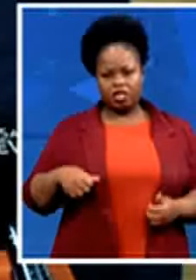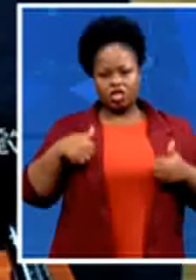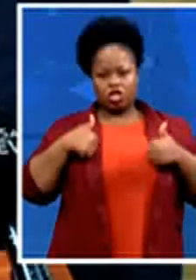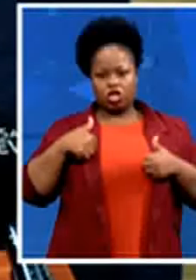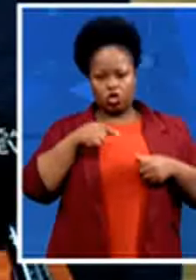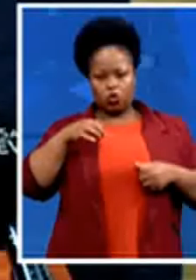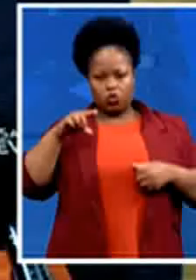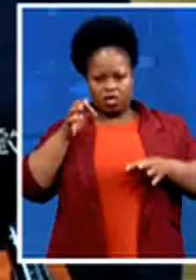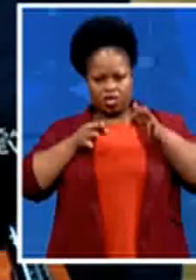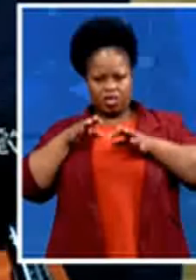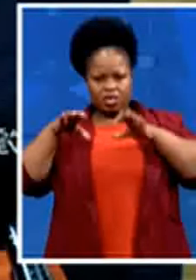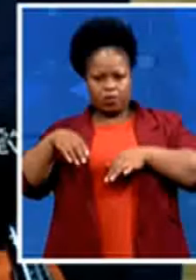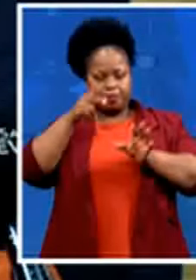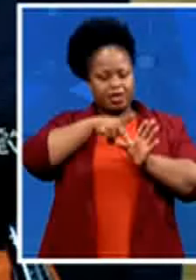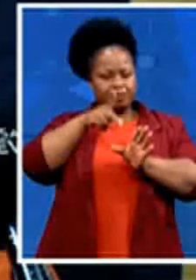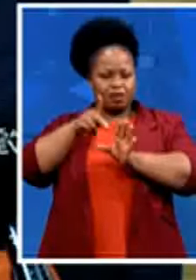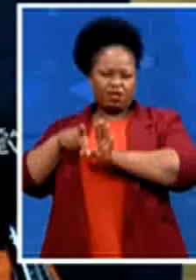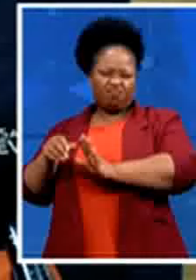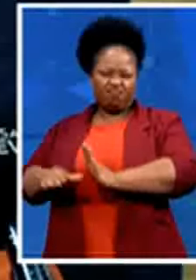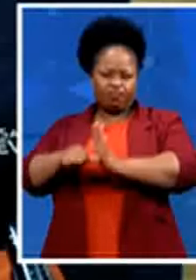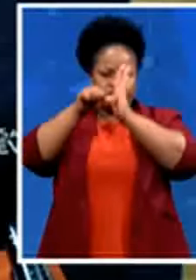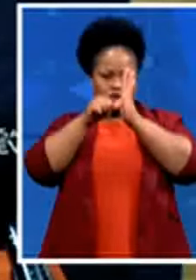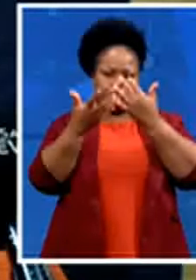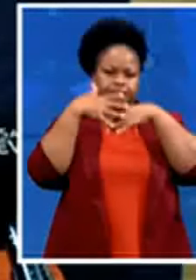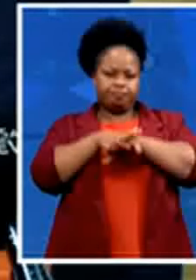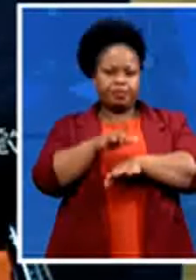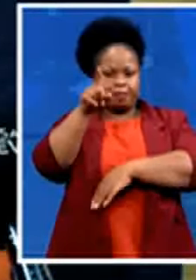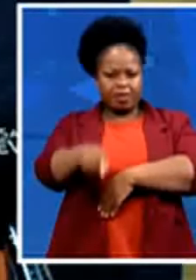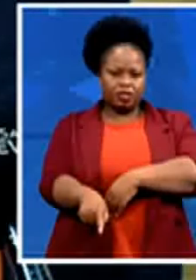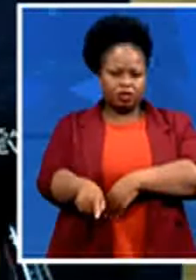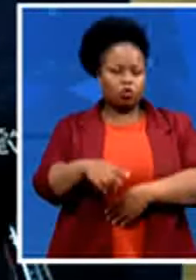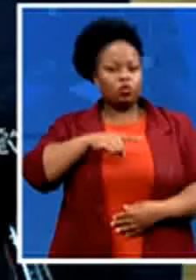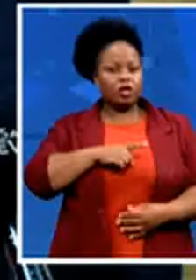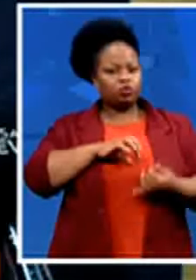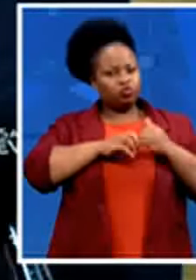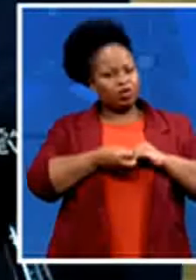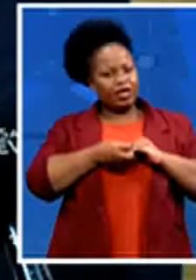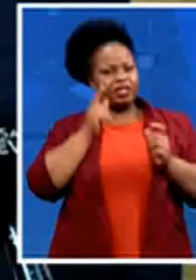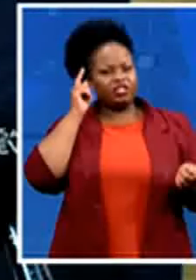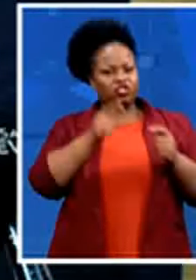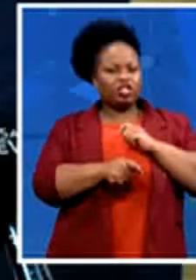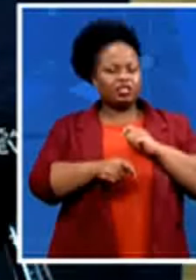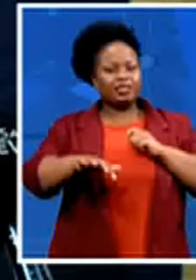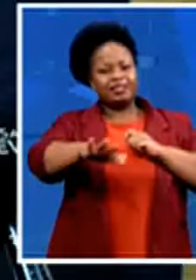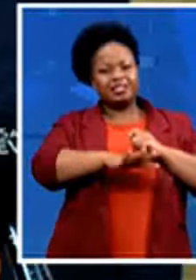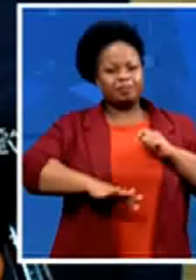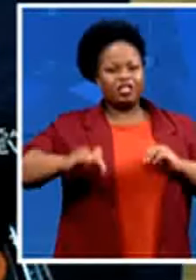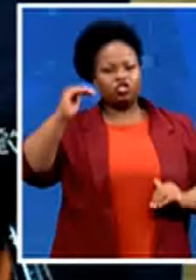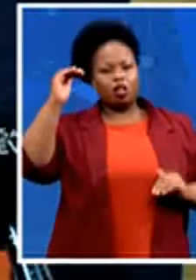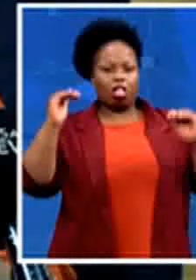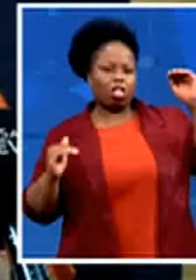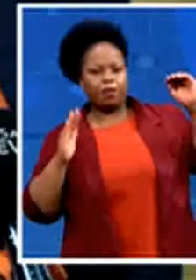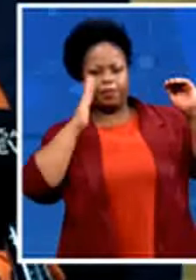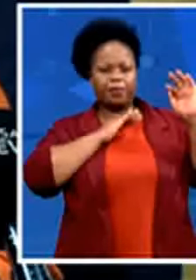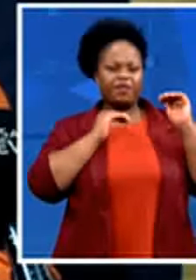is key to change the spatial injustices of the past we have to deliver more housing